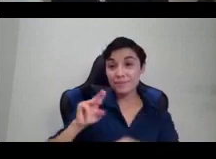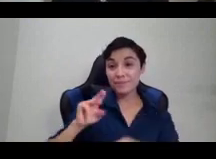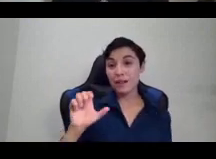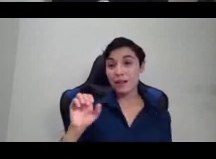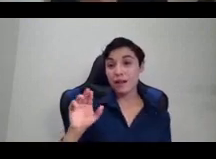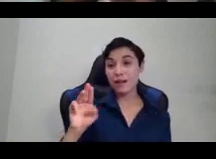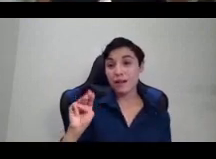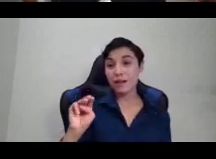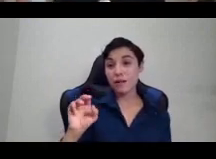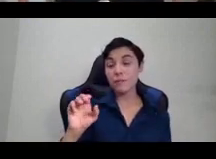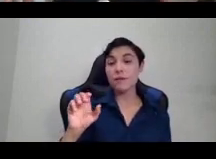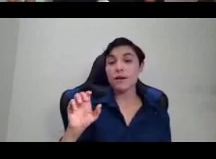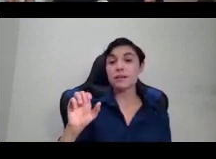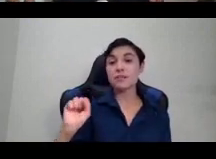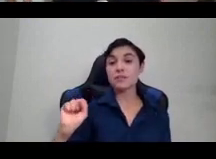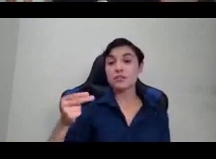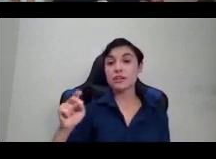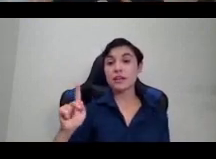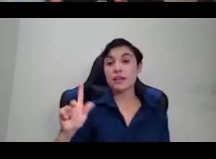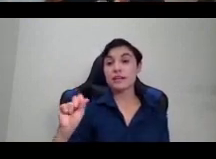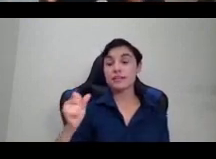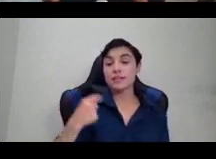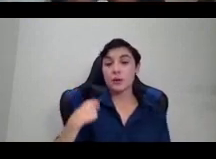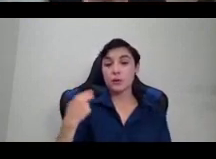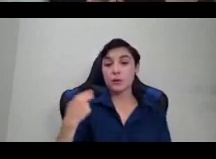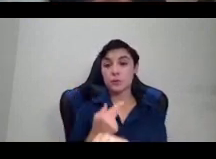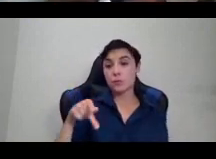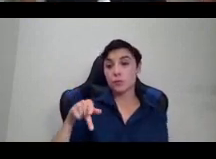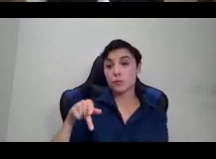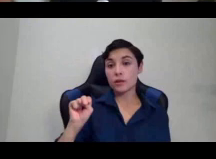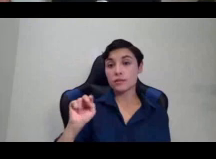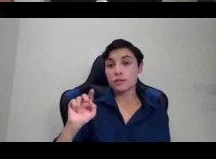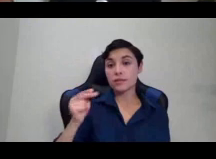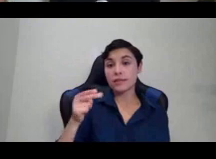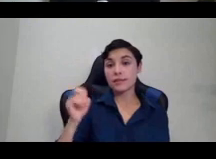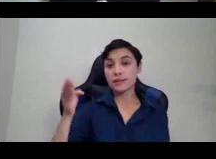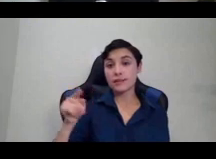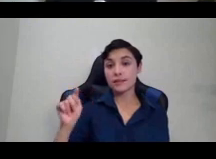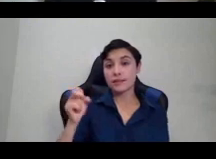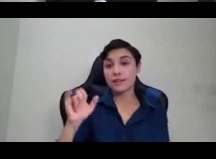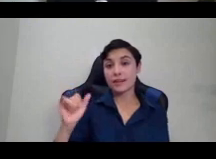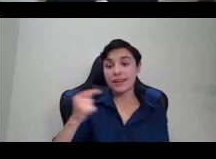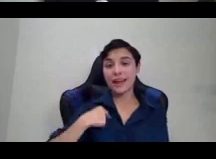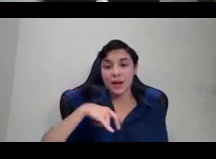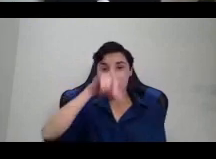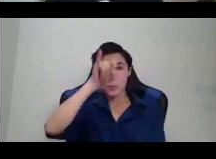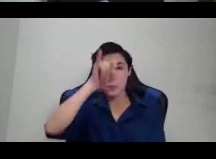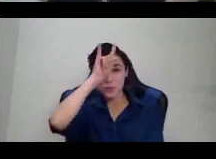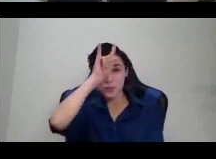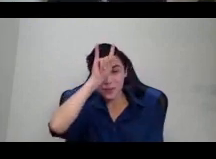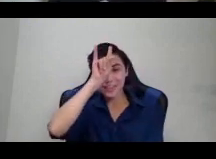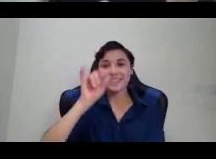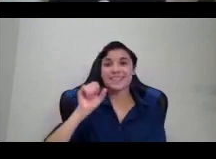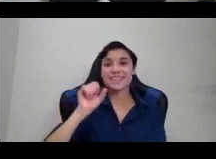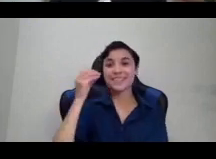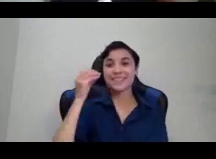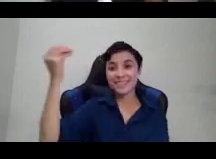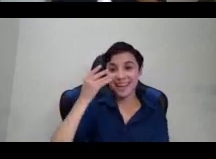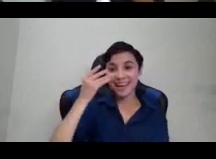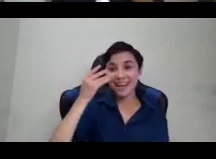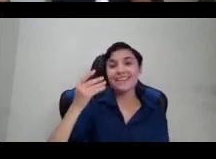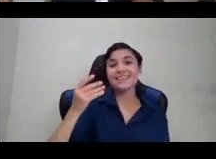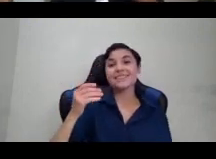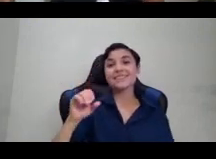I use they and he pronouns interchangeably. I'm a Taurus sun sign for those who care. I am